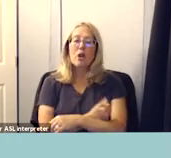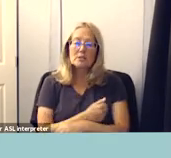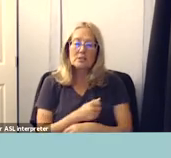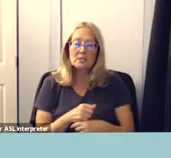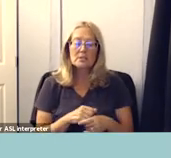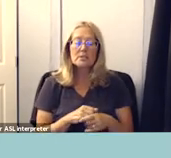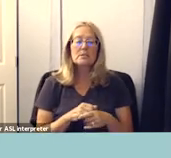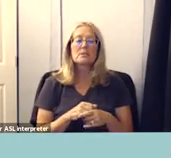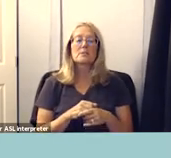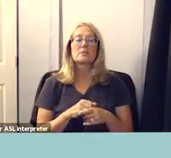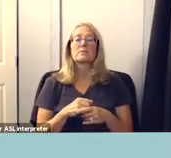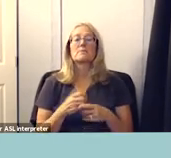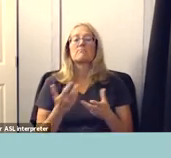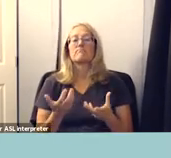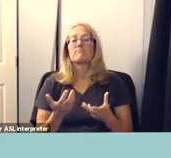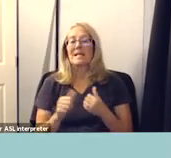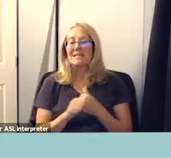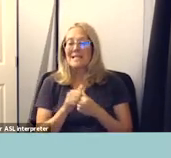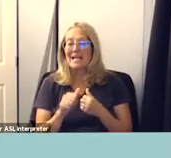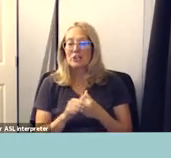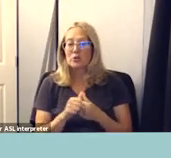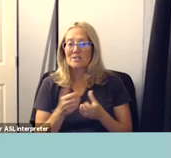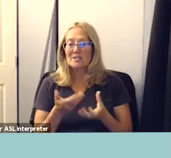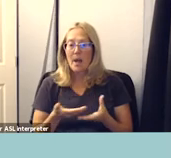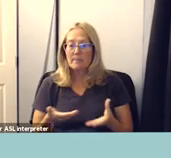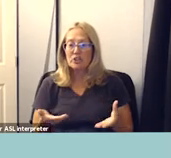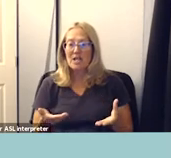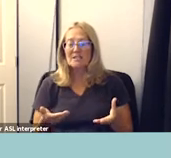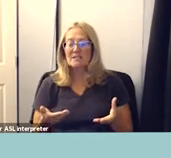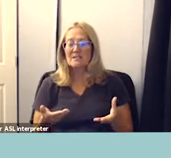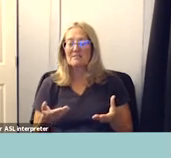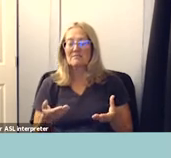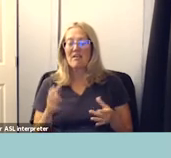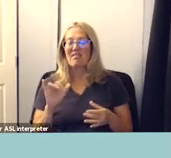possession of dangerous objects theft etc